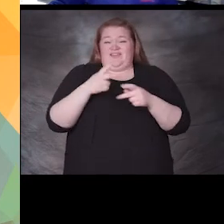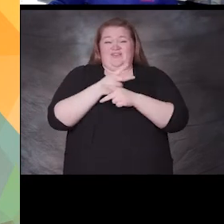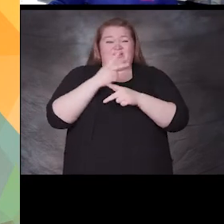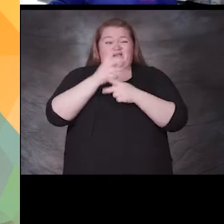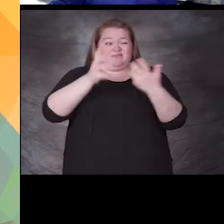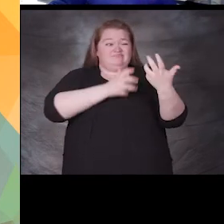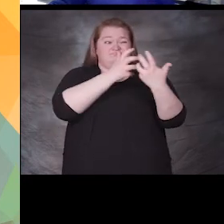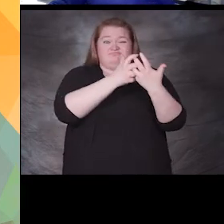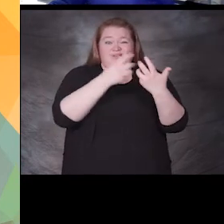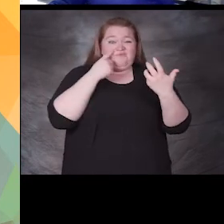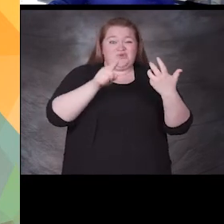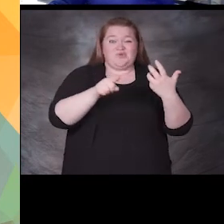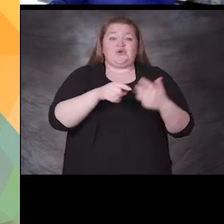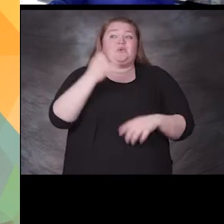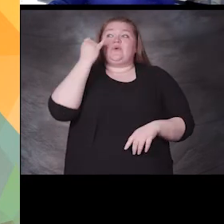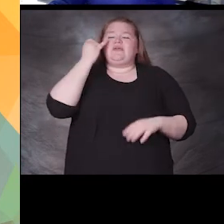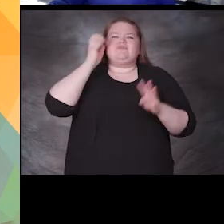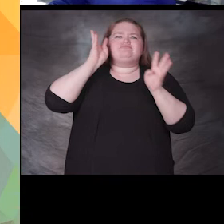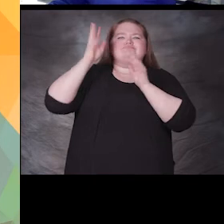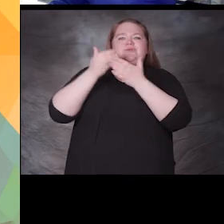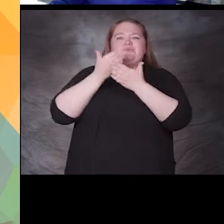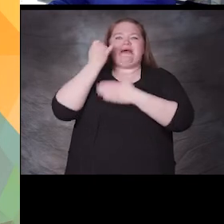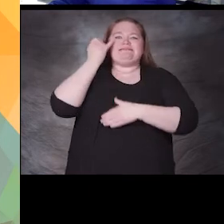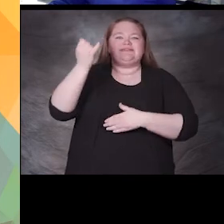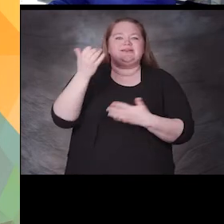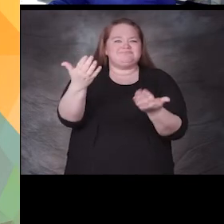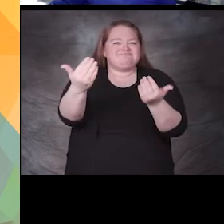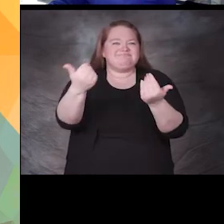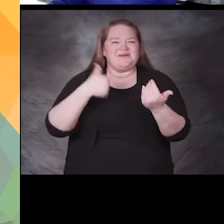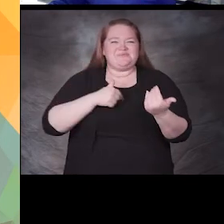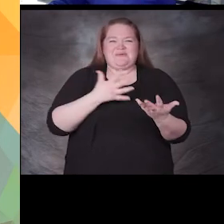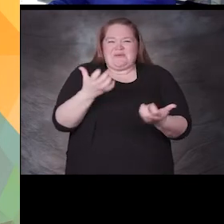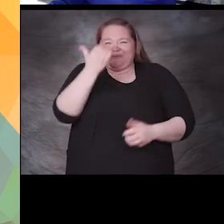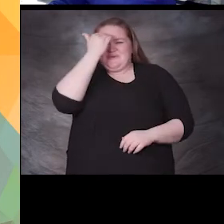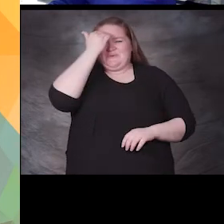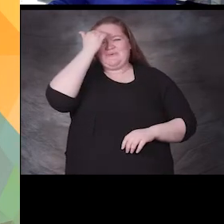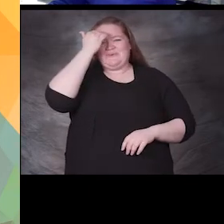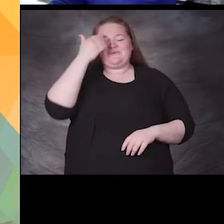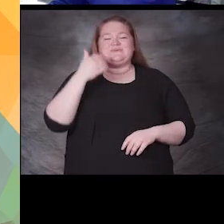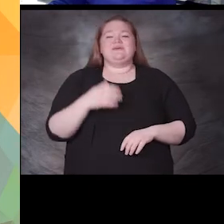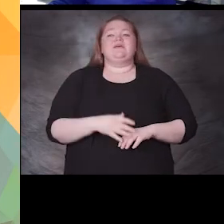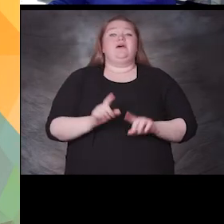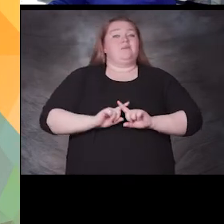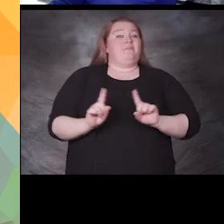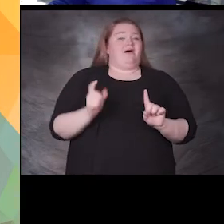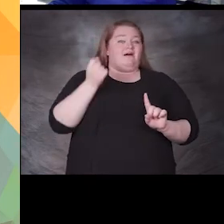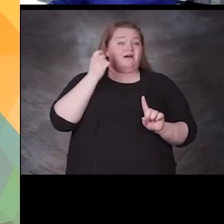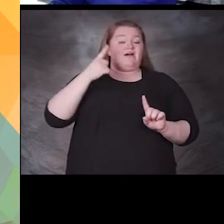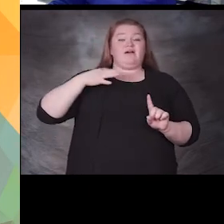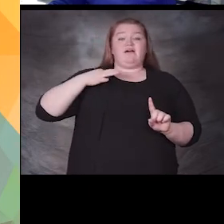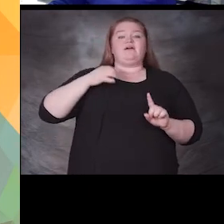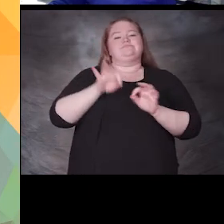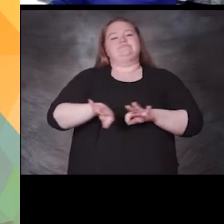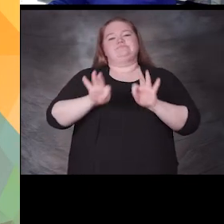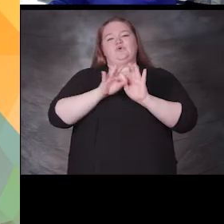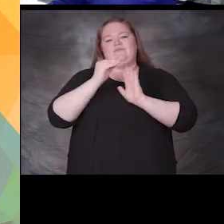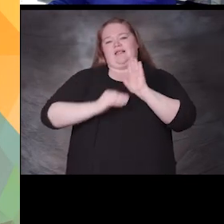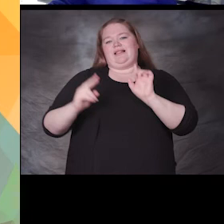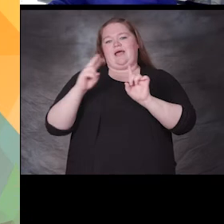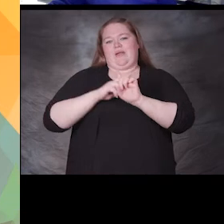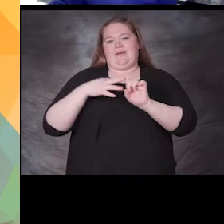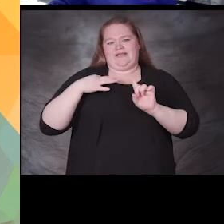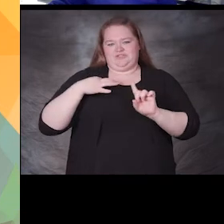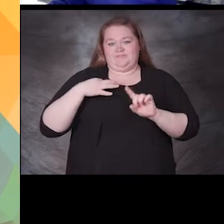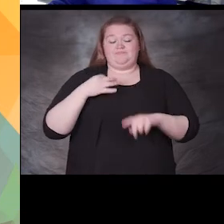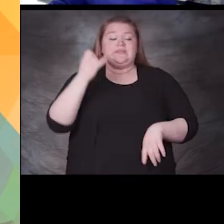creative idea we'd love to hear it it's really important that you do fill out a volunteer application if it's yourself